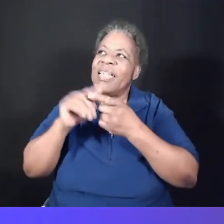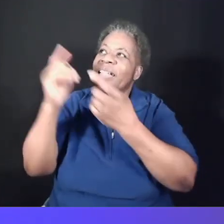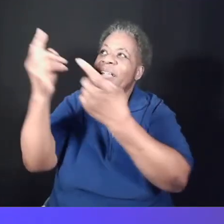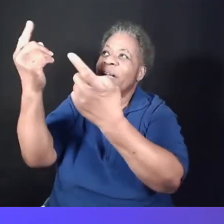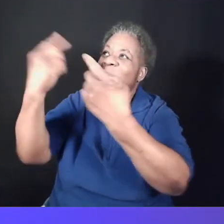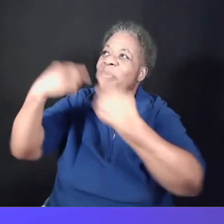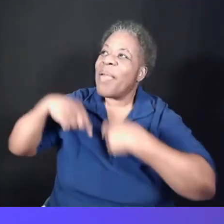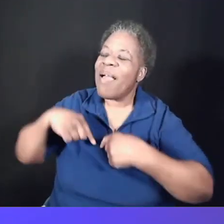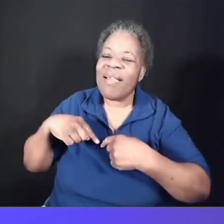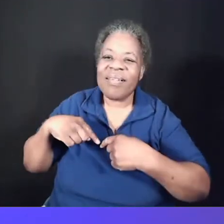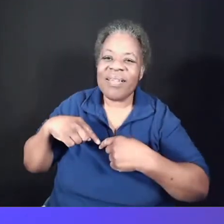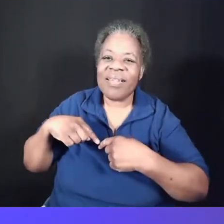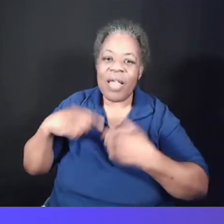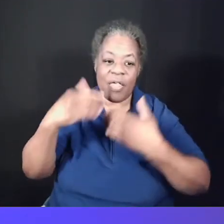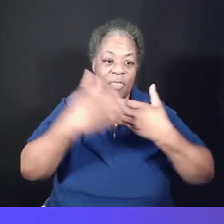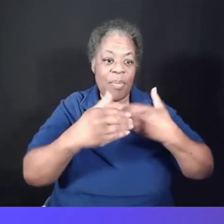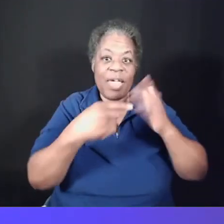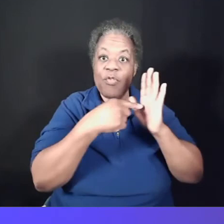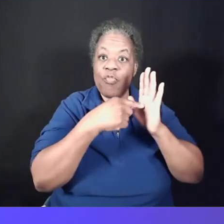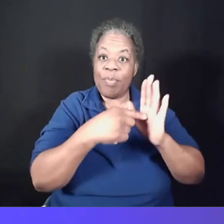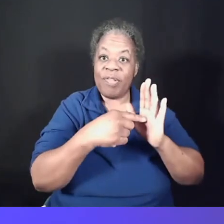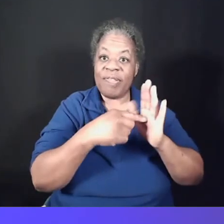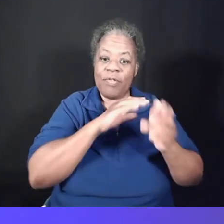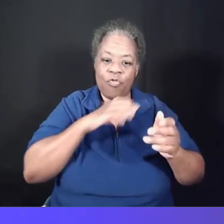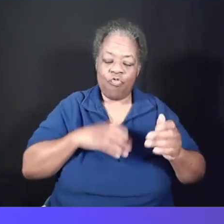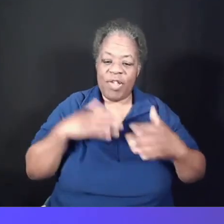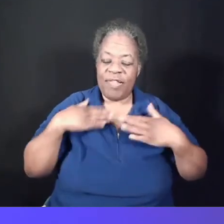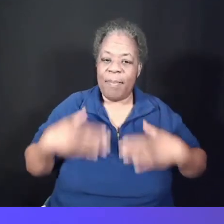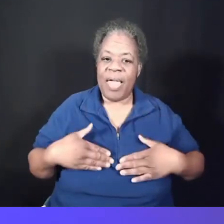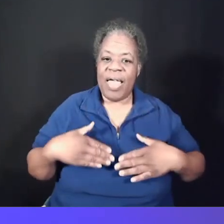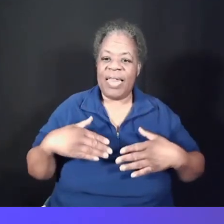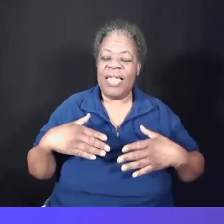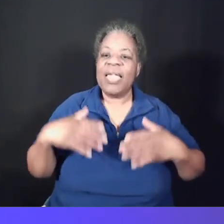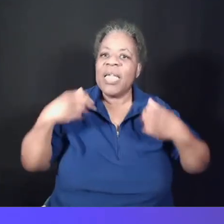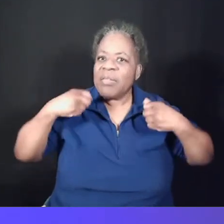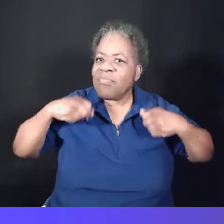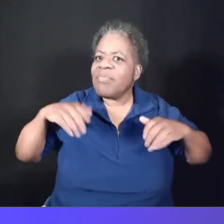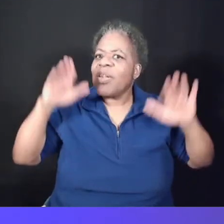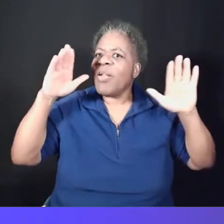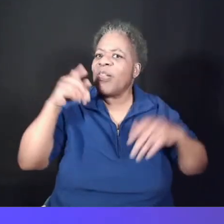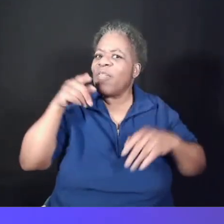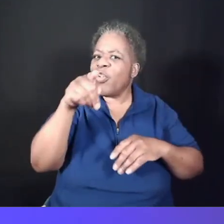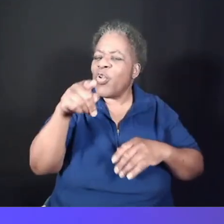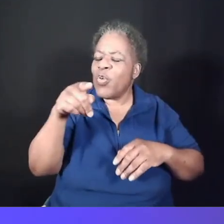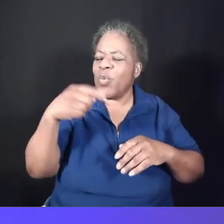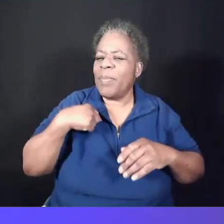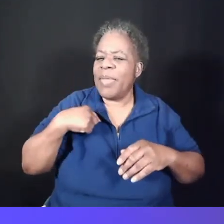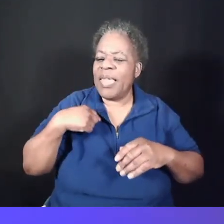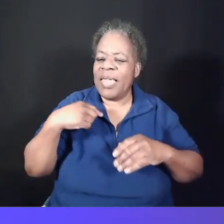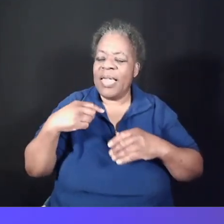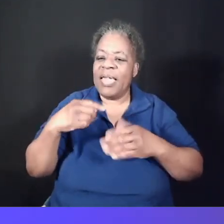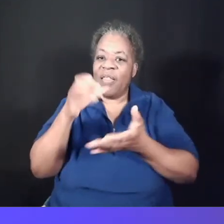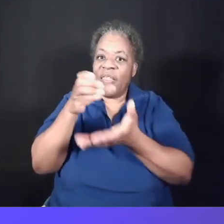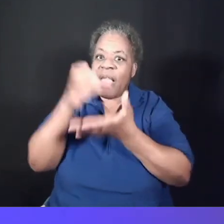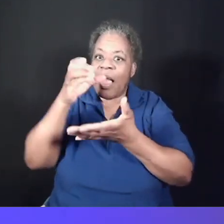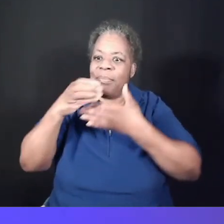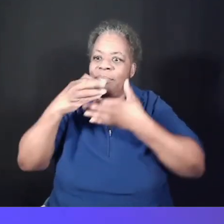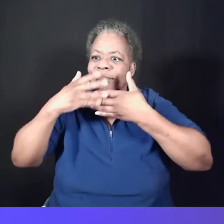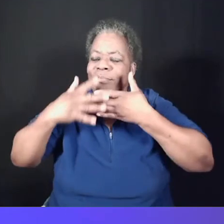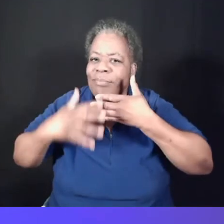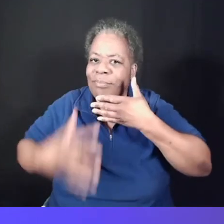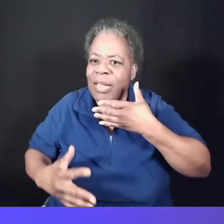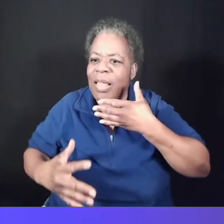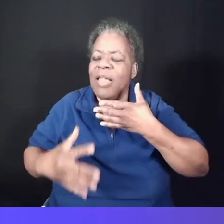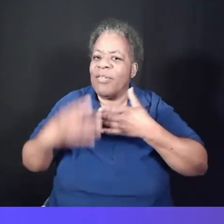The bread represents Christ's body broken for you and me the cup represents Christ's blood shed for the forgiveness of our sins.